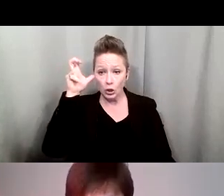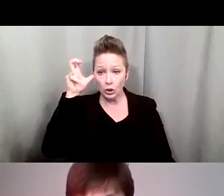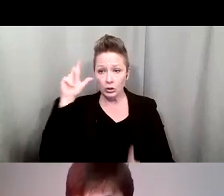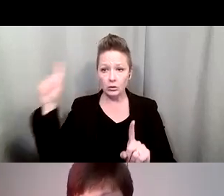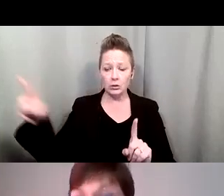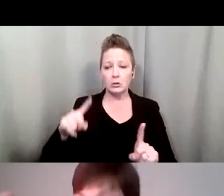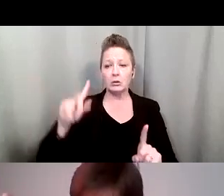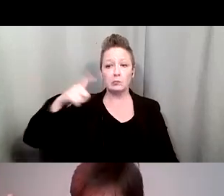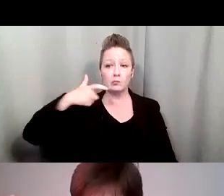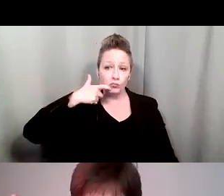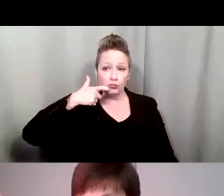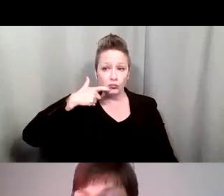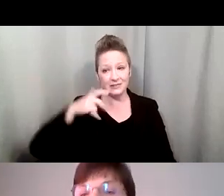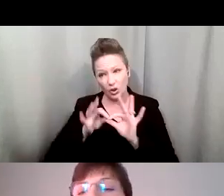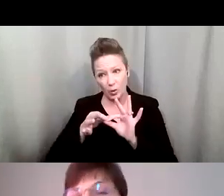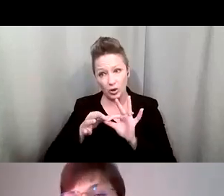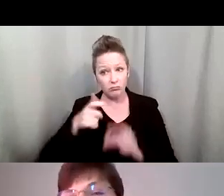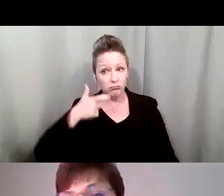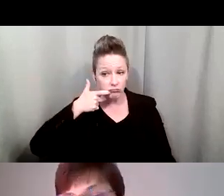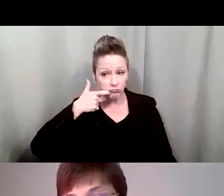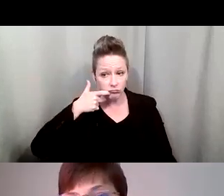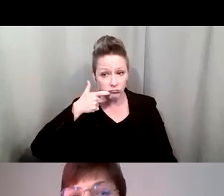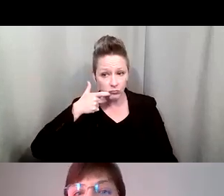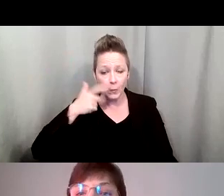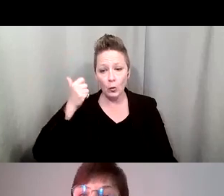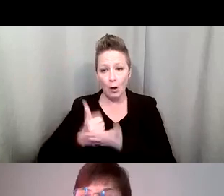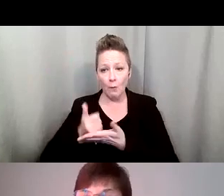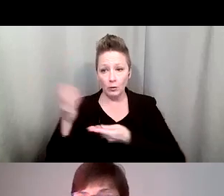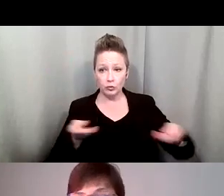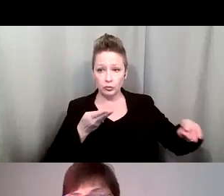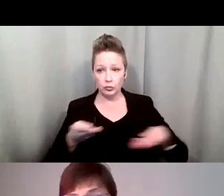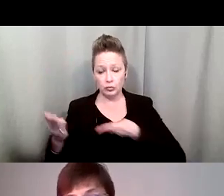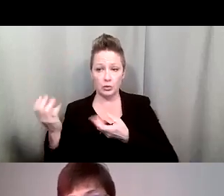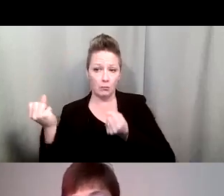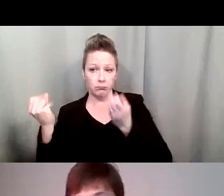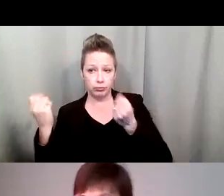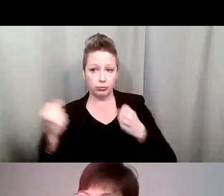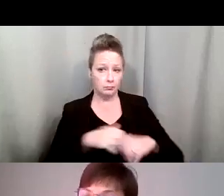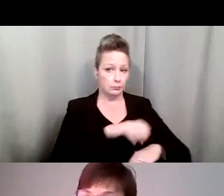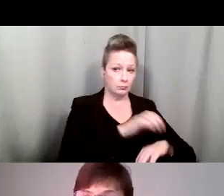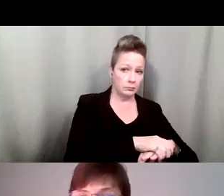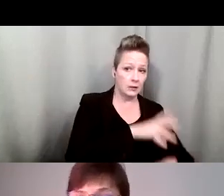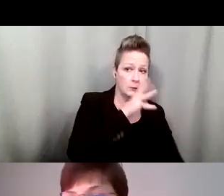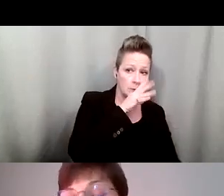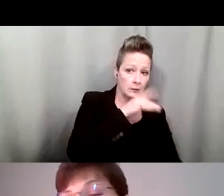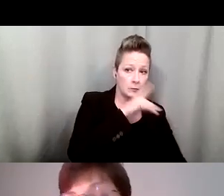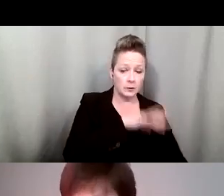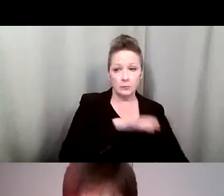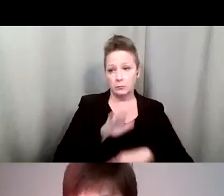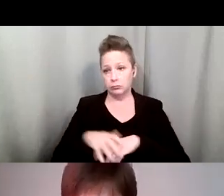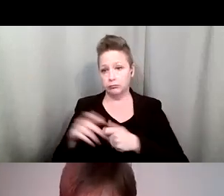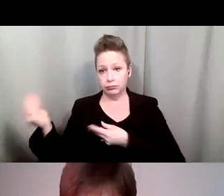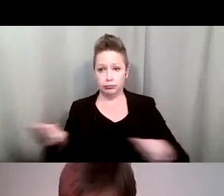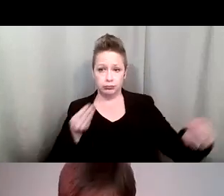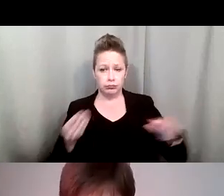will come on screen, the interpreter will help facilitate the call from ASL to English, English to ASL. And it makes it